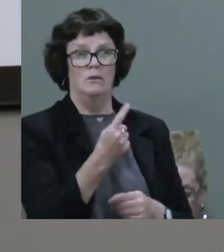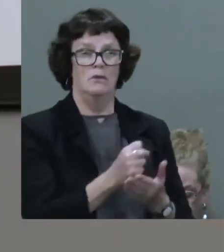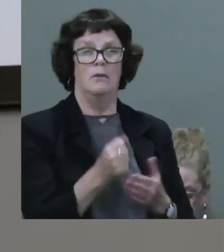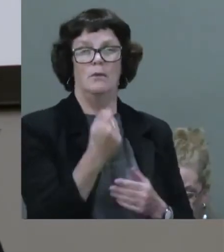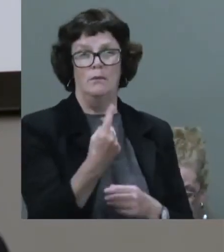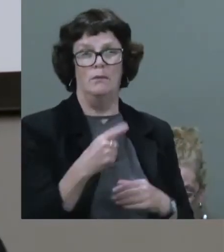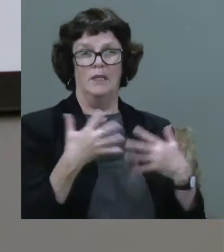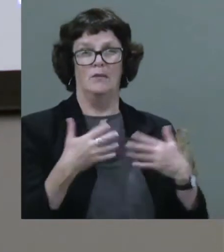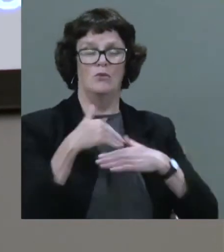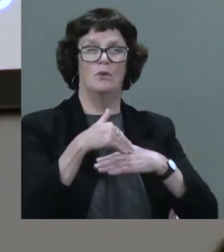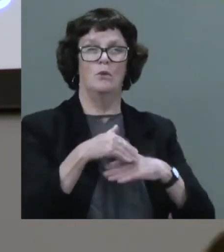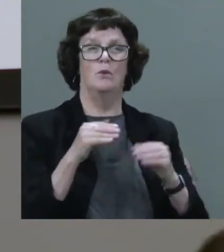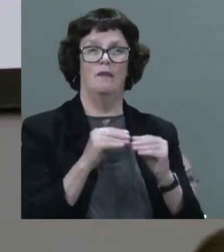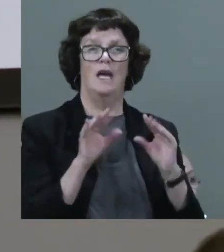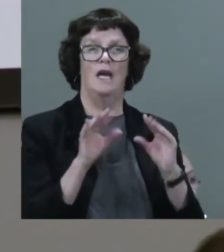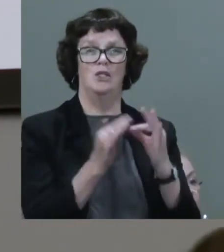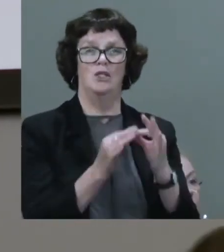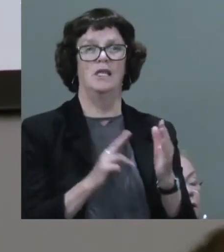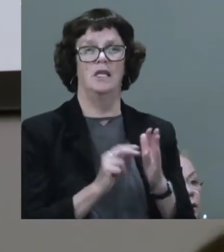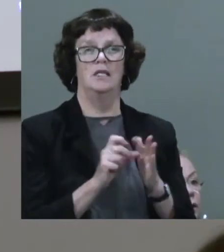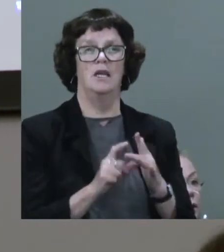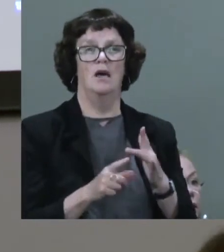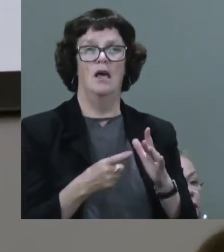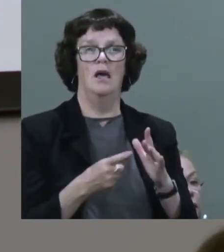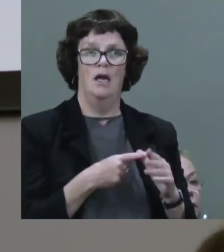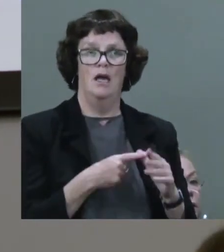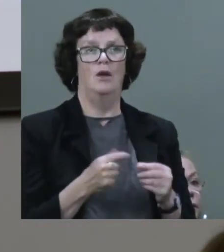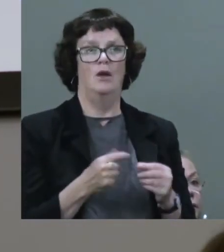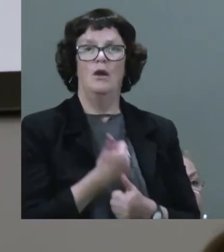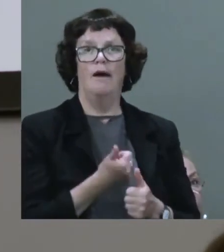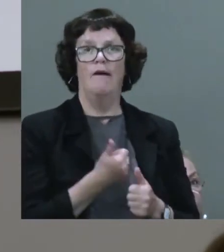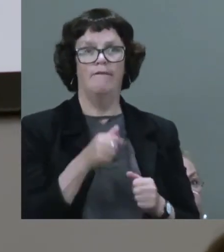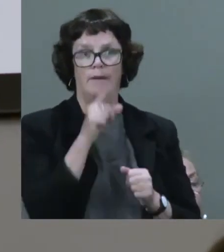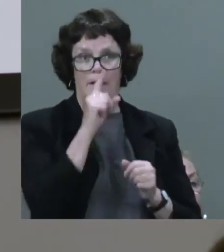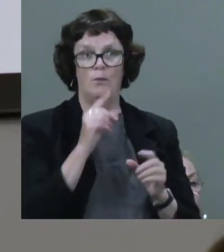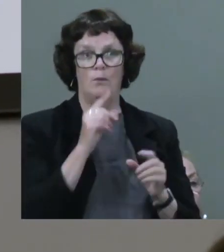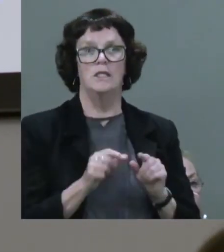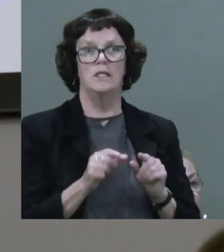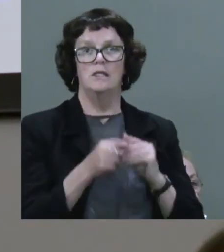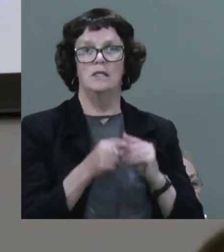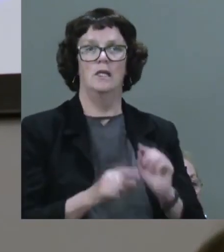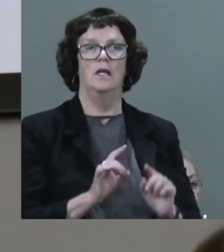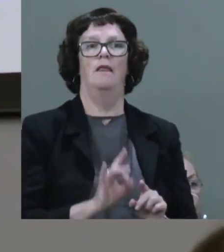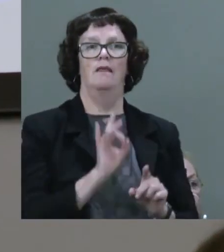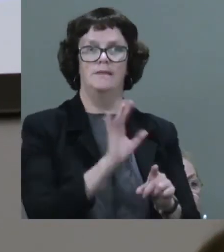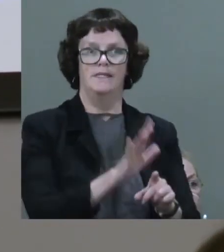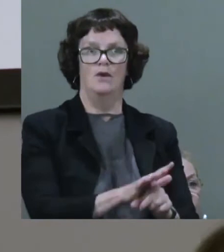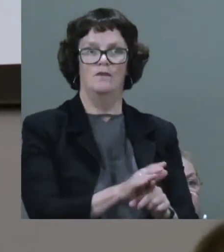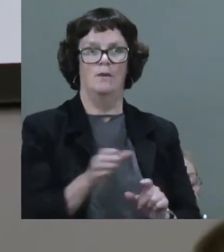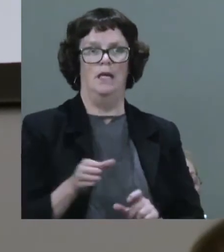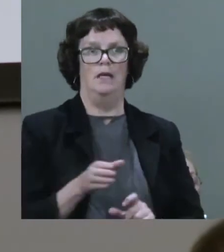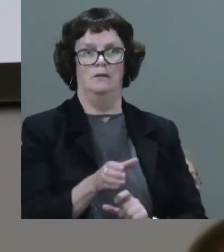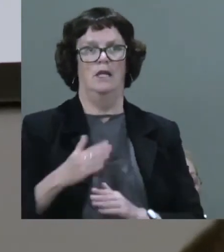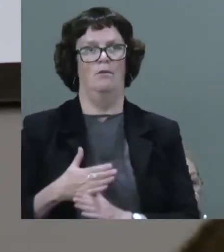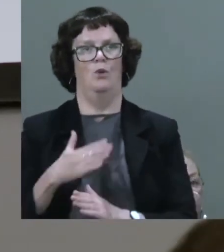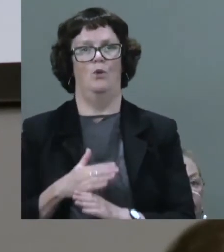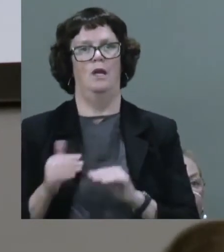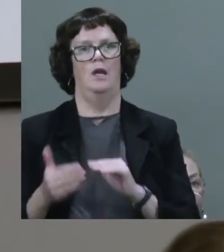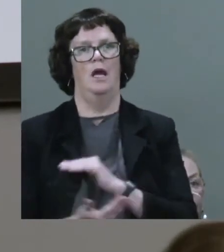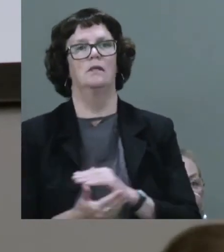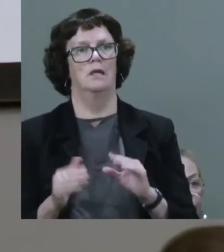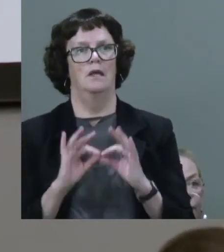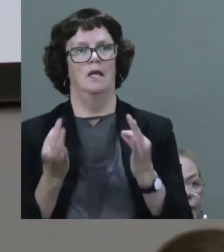agency has been that not enough disabled people have been employed in the agency,